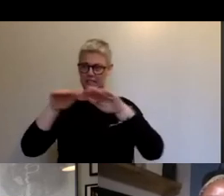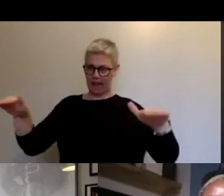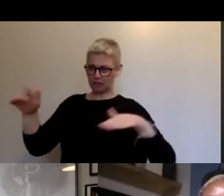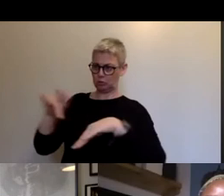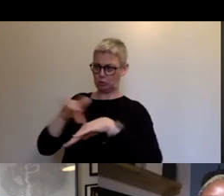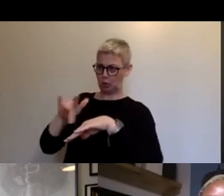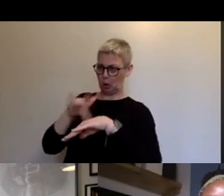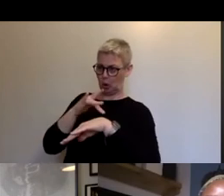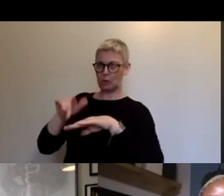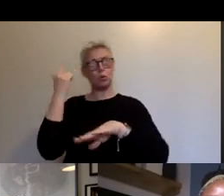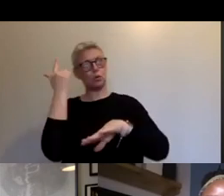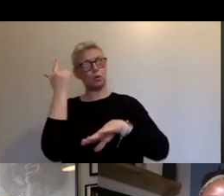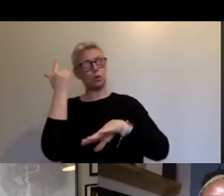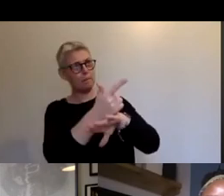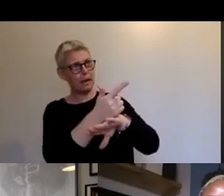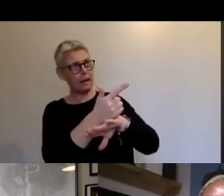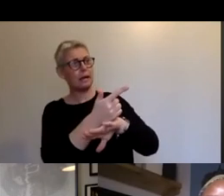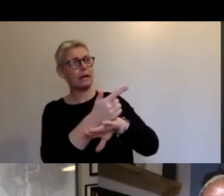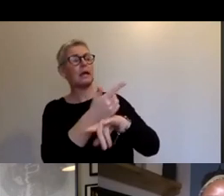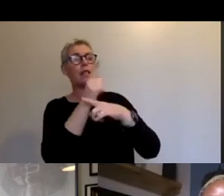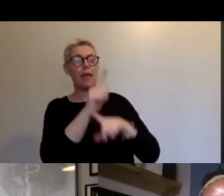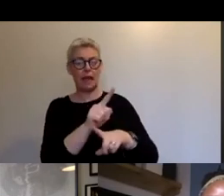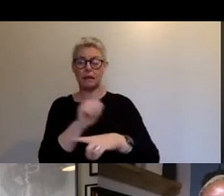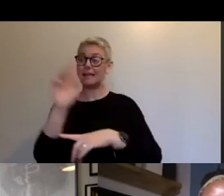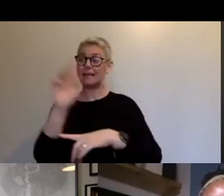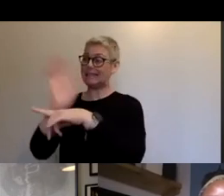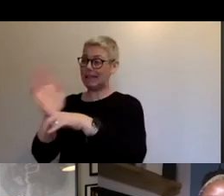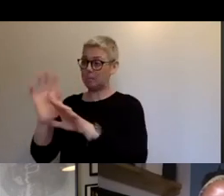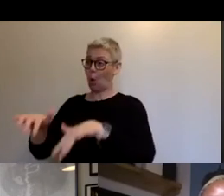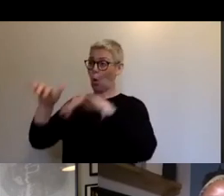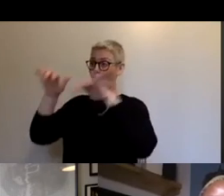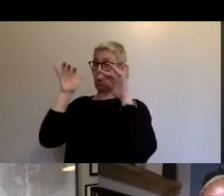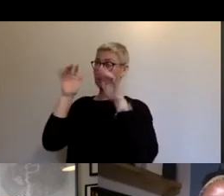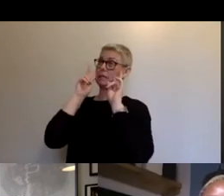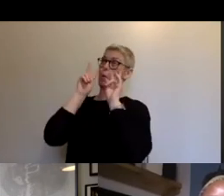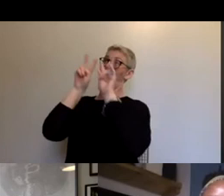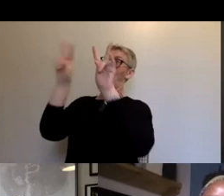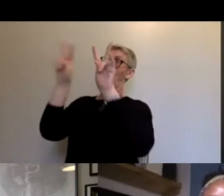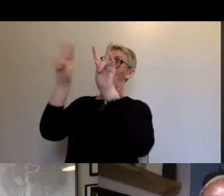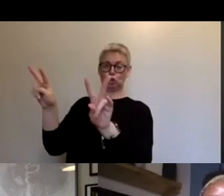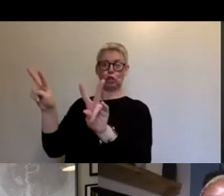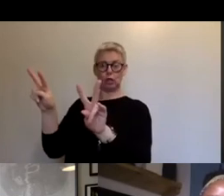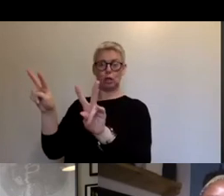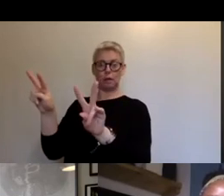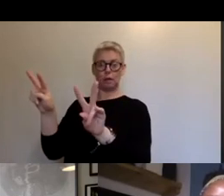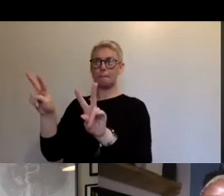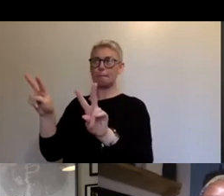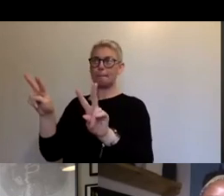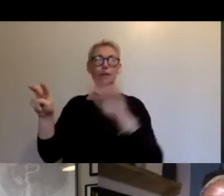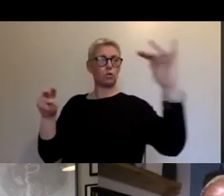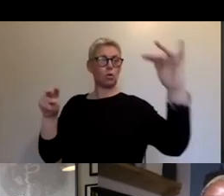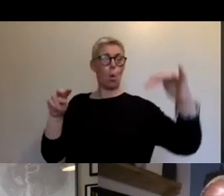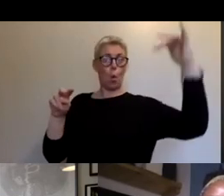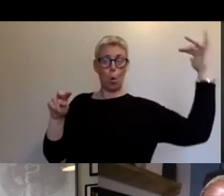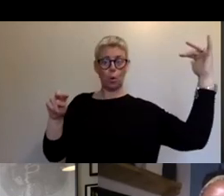screen. So the audience behavior is kind of mirrored. Right. But then the problem that we've, that has been